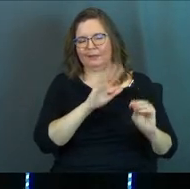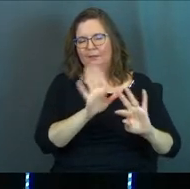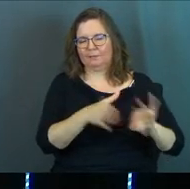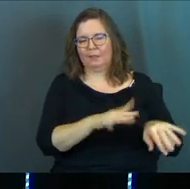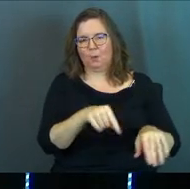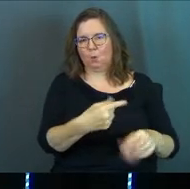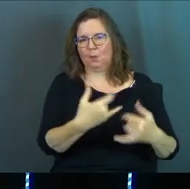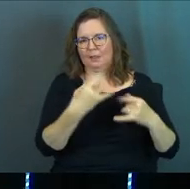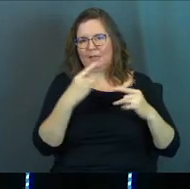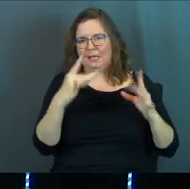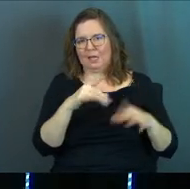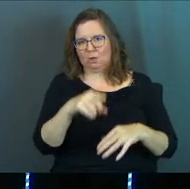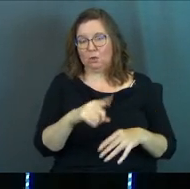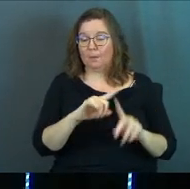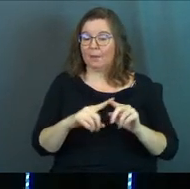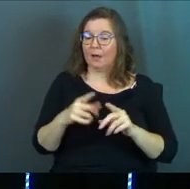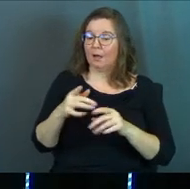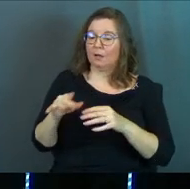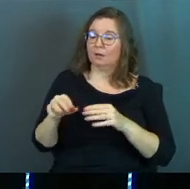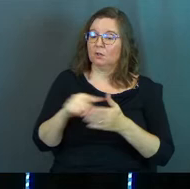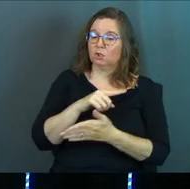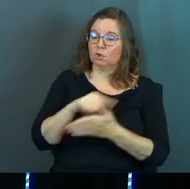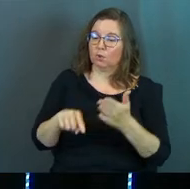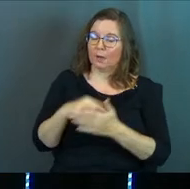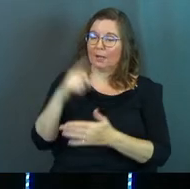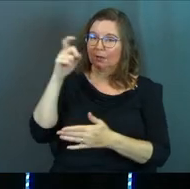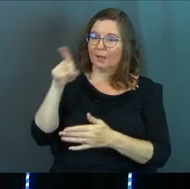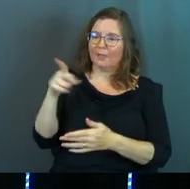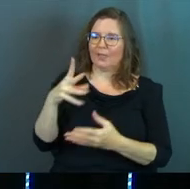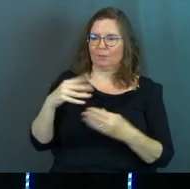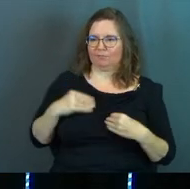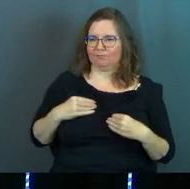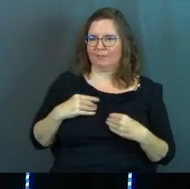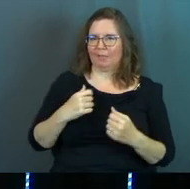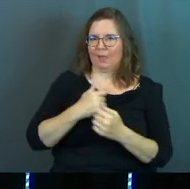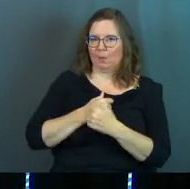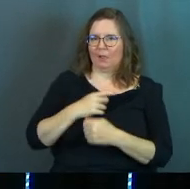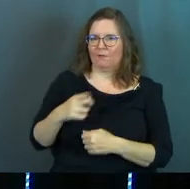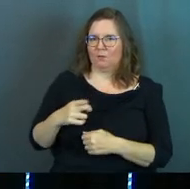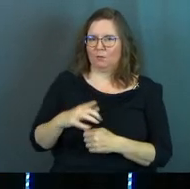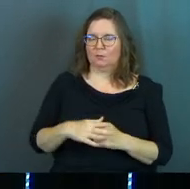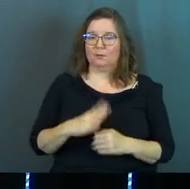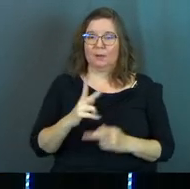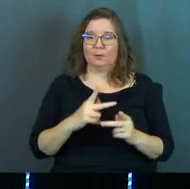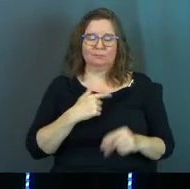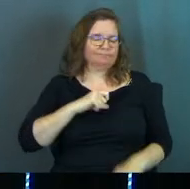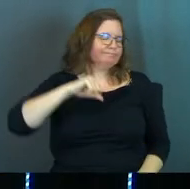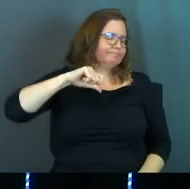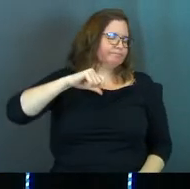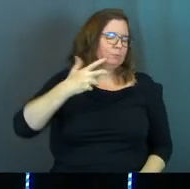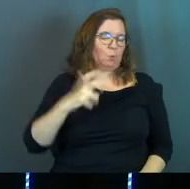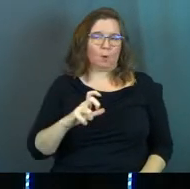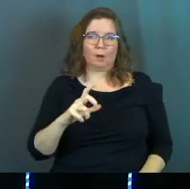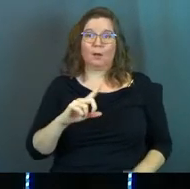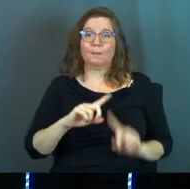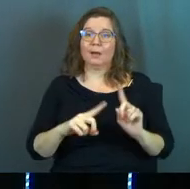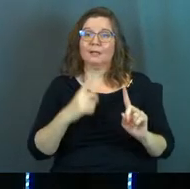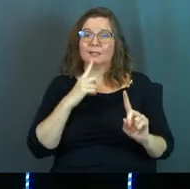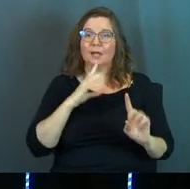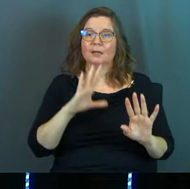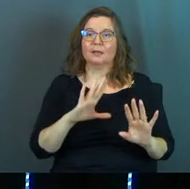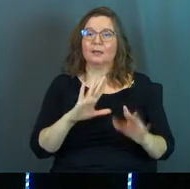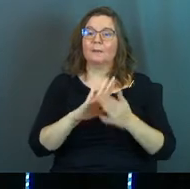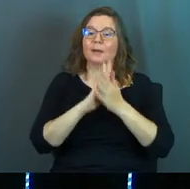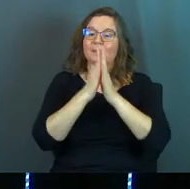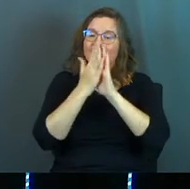correct the wise and they will love you. Somebody who's in a place, they don't want to be corrected. You see what he's saying? But be